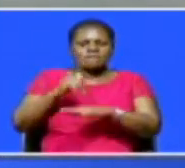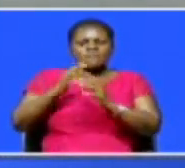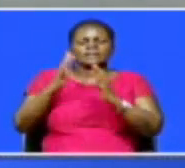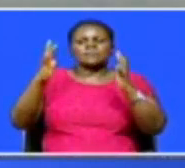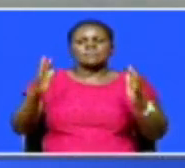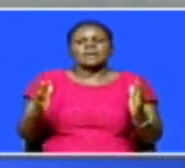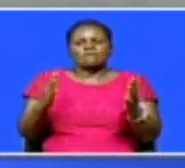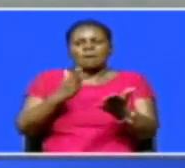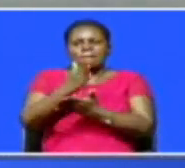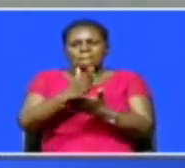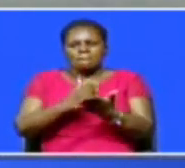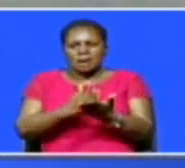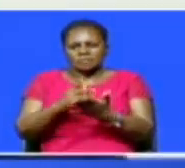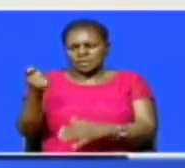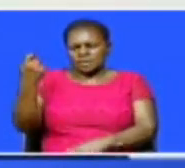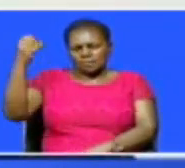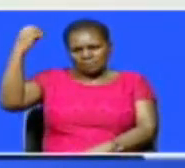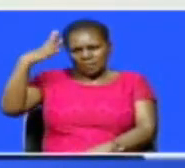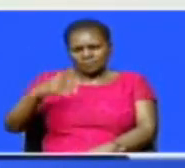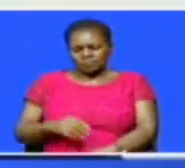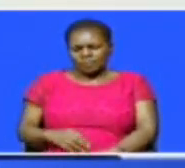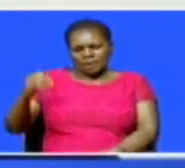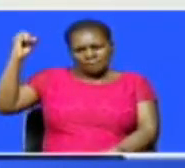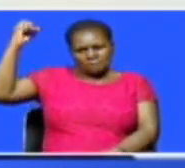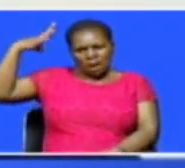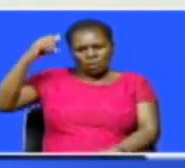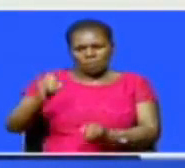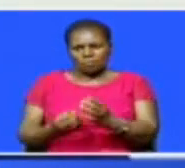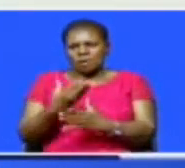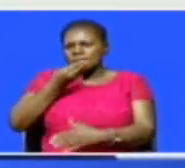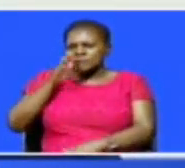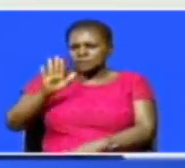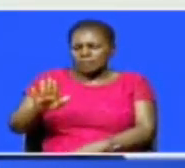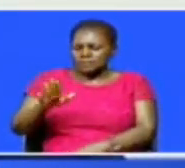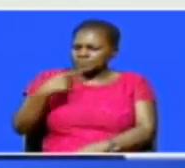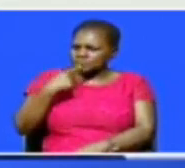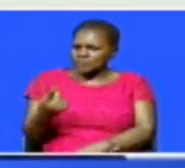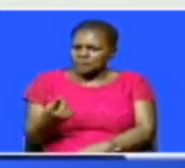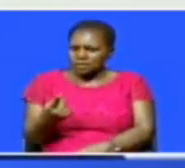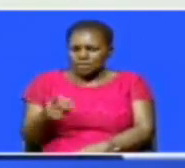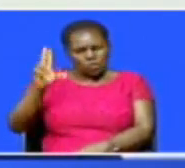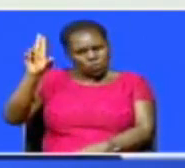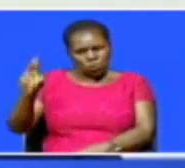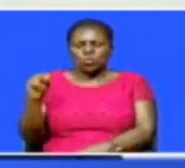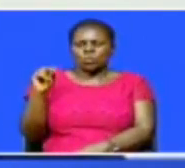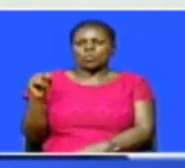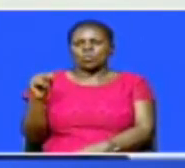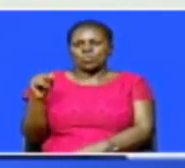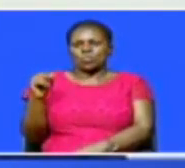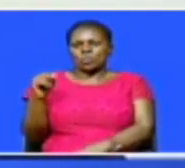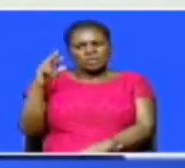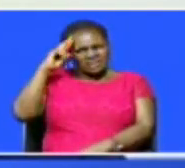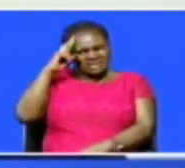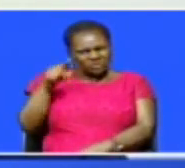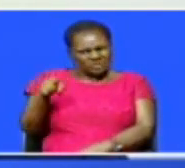on the part of the power producers. The power producers have written back to KPNC and said, no, this reason